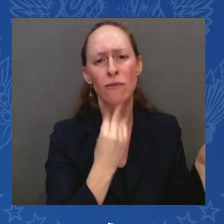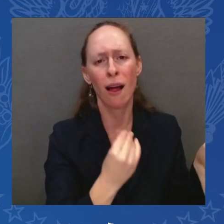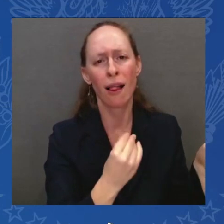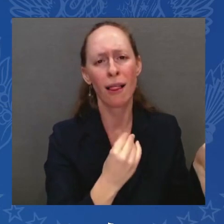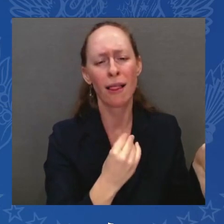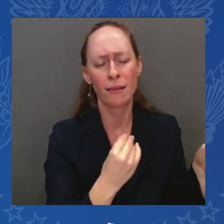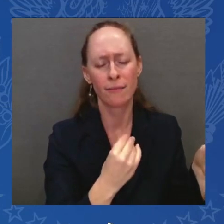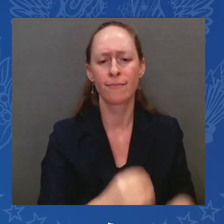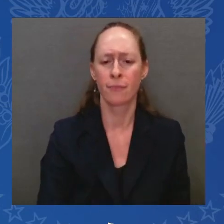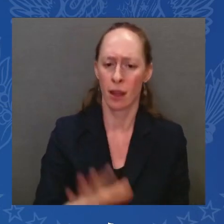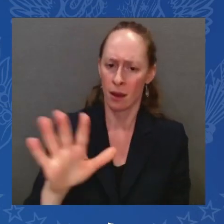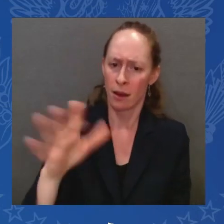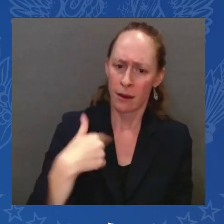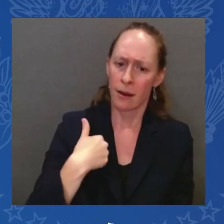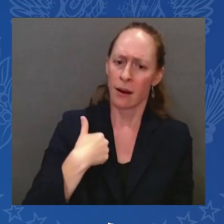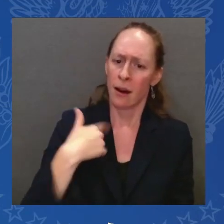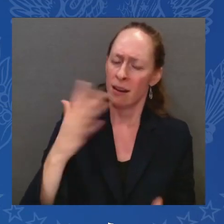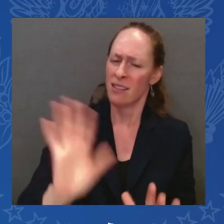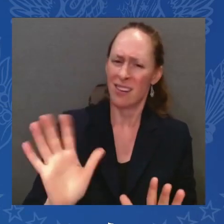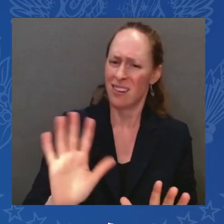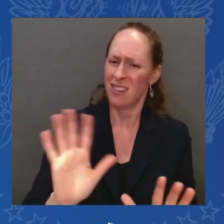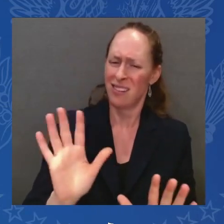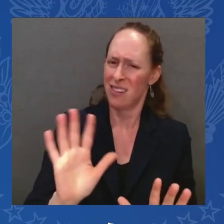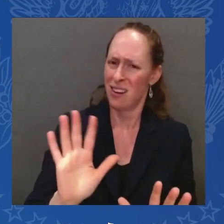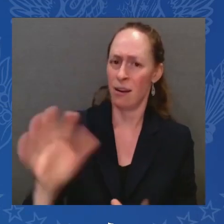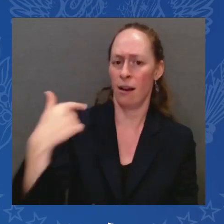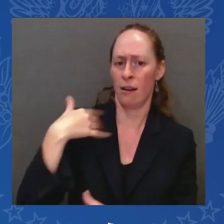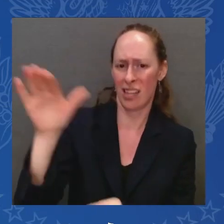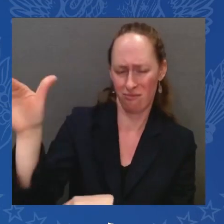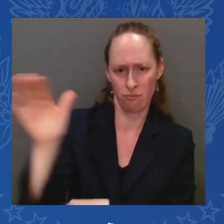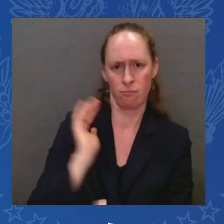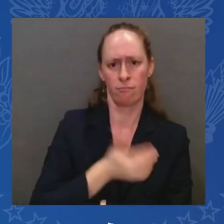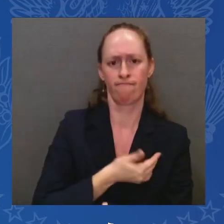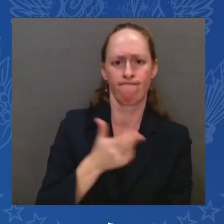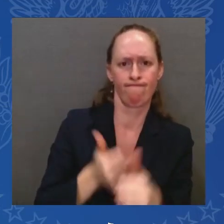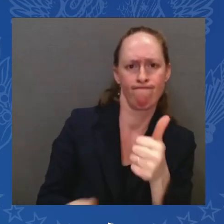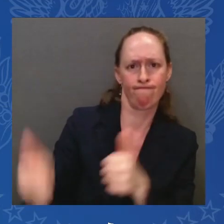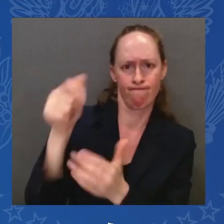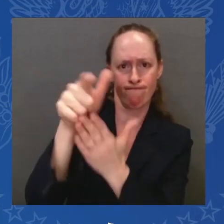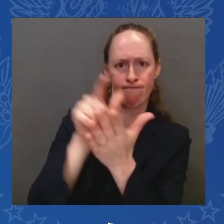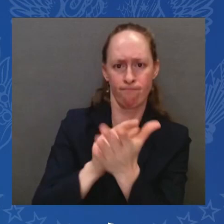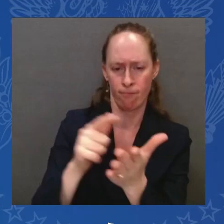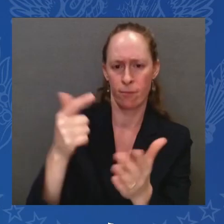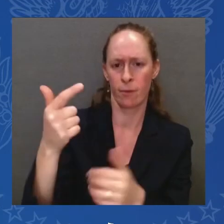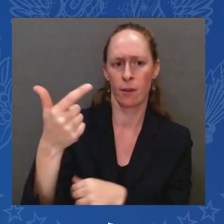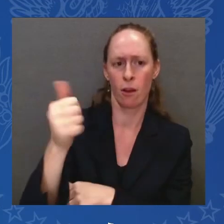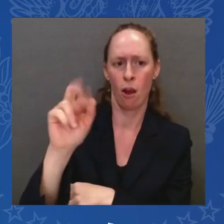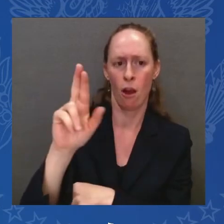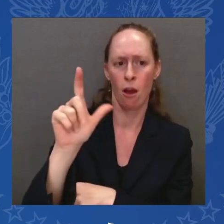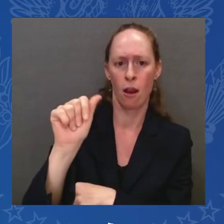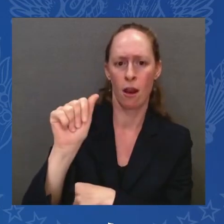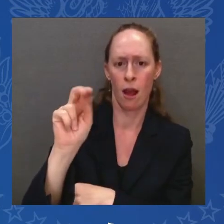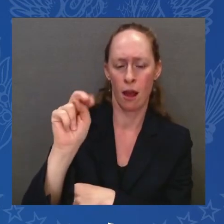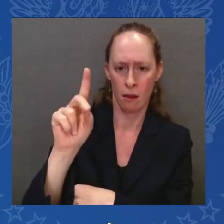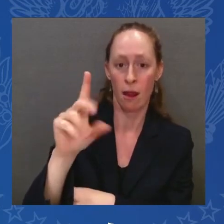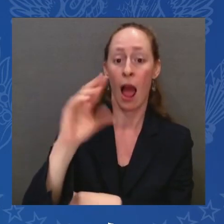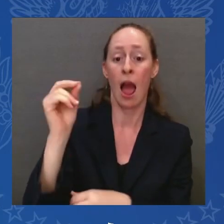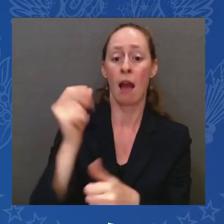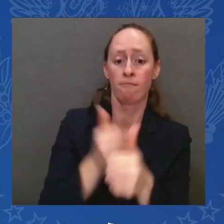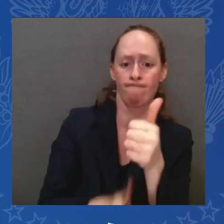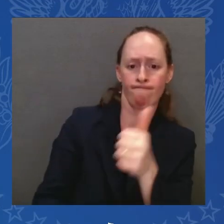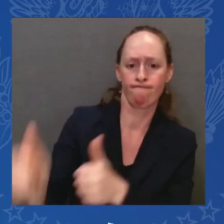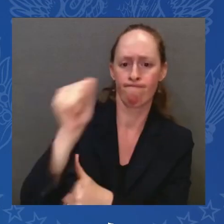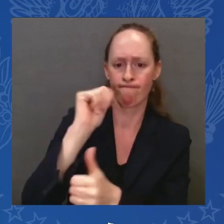Garland to work intensively with our Jewish community partners so many of you here to set up security around Jewish life in